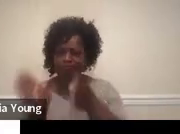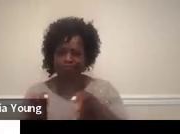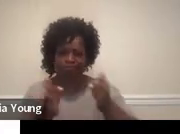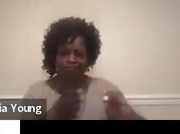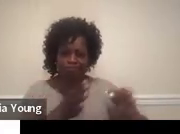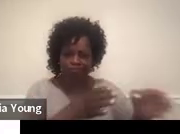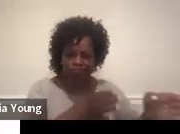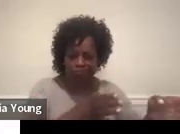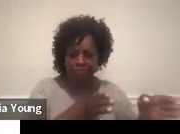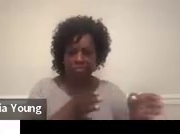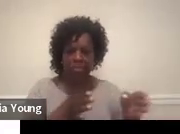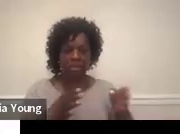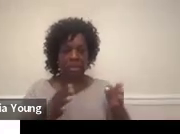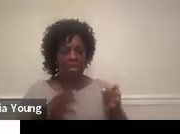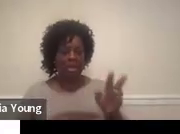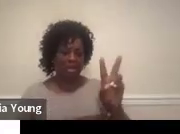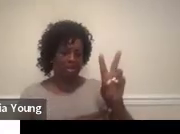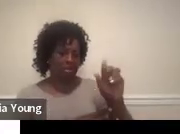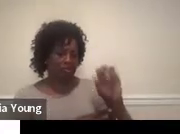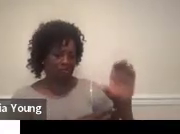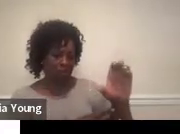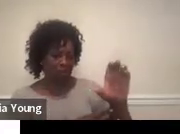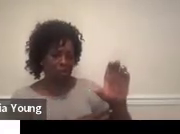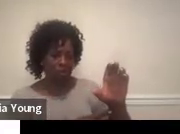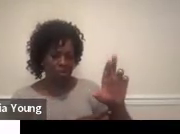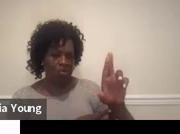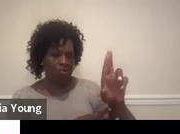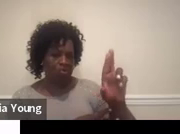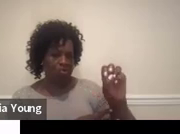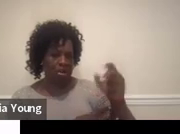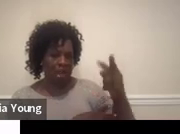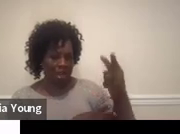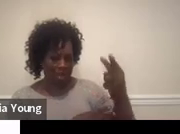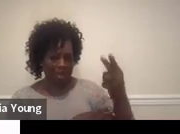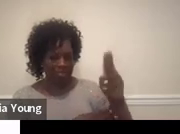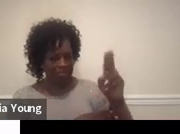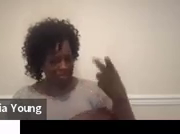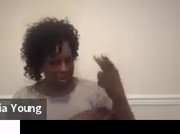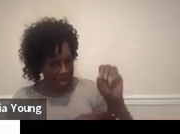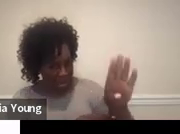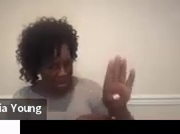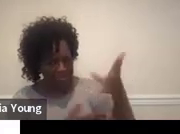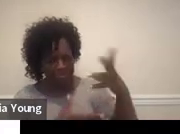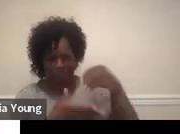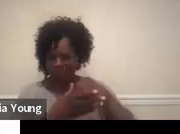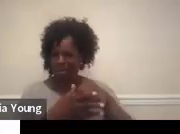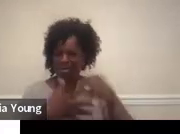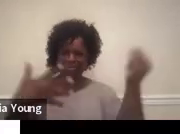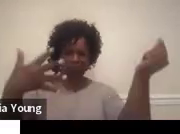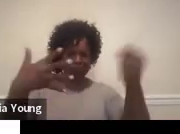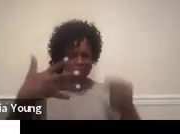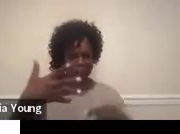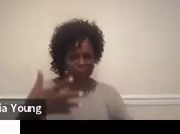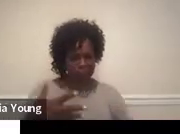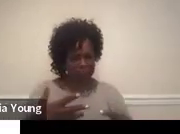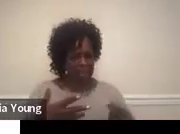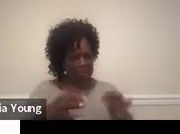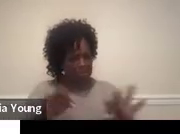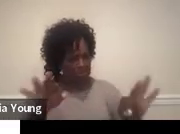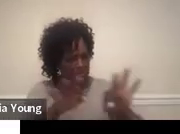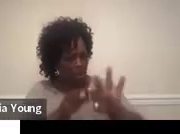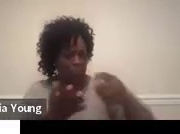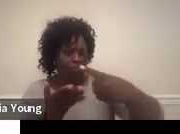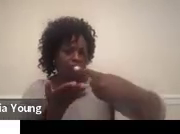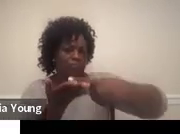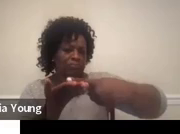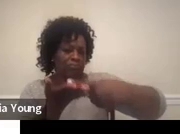And voc rehab, for instance, could be involved. So those are conversations that you want to have